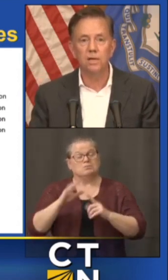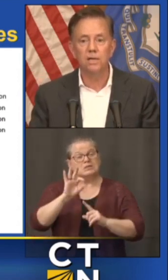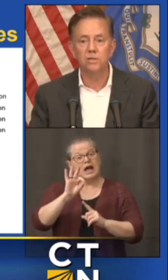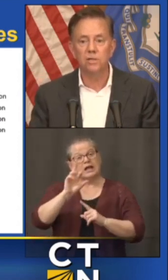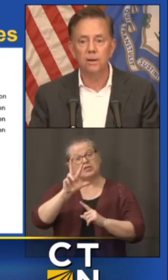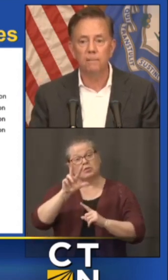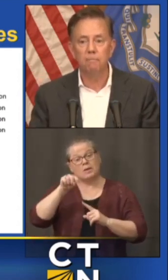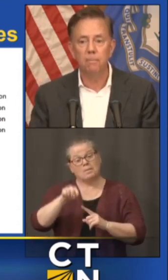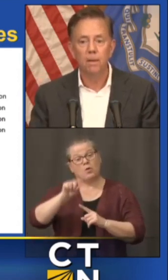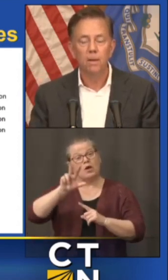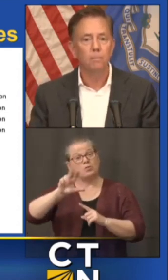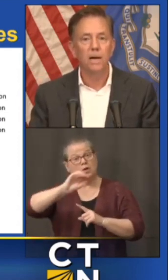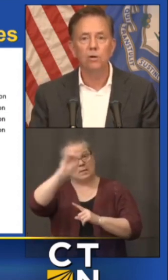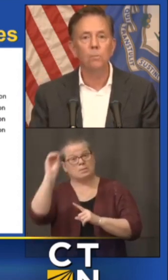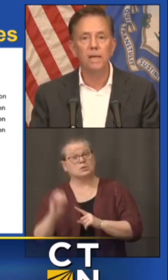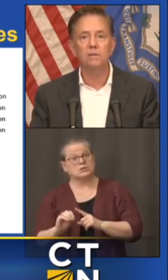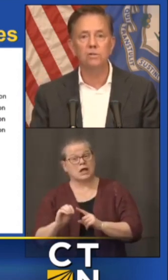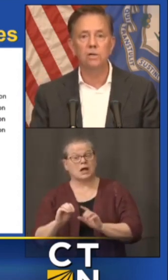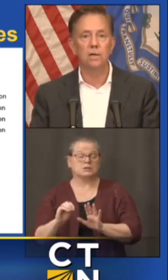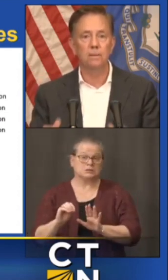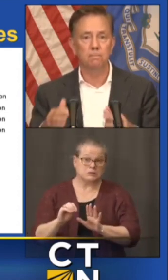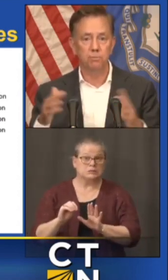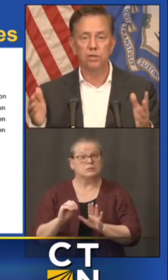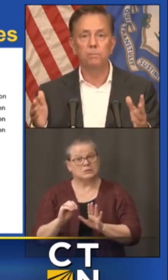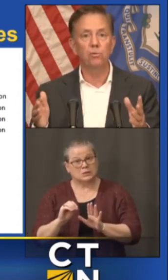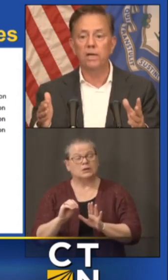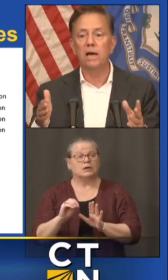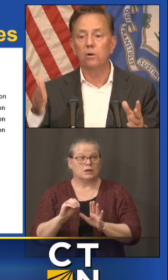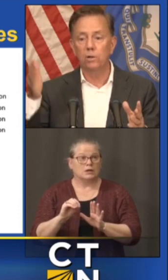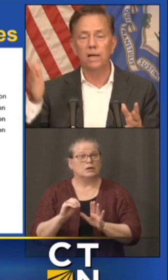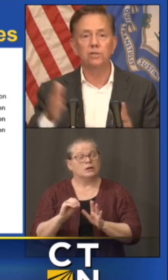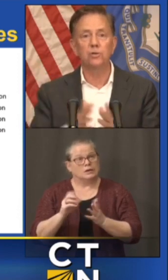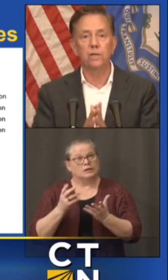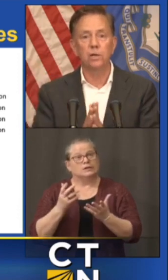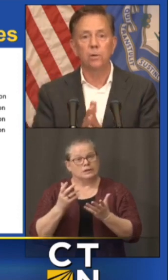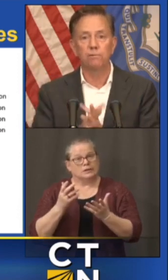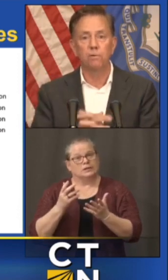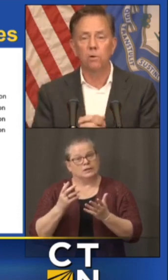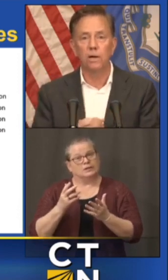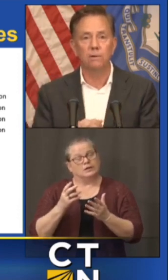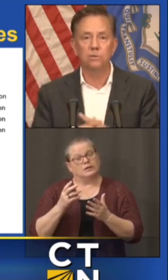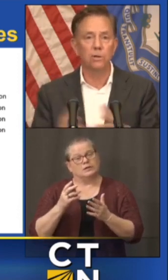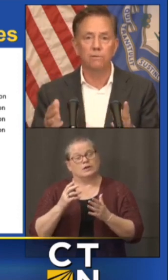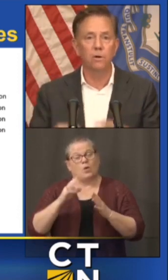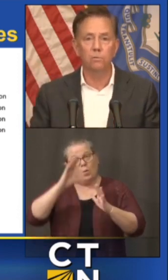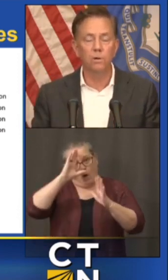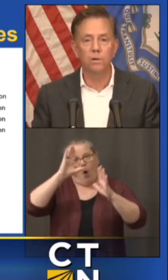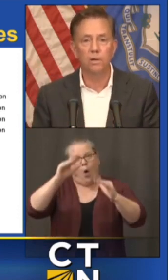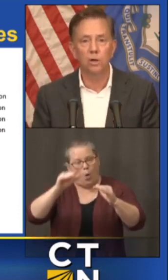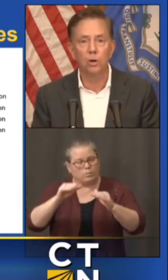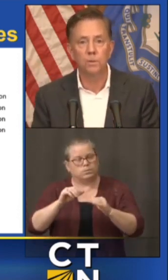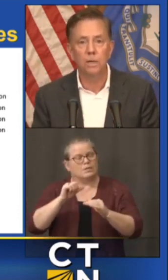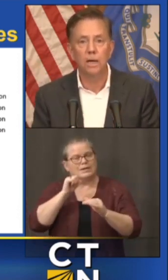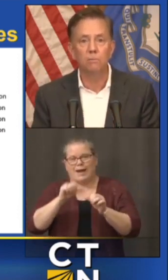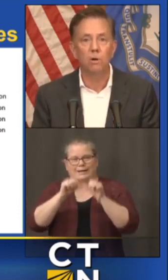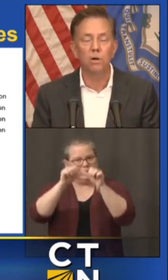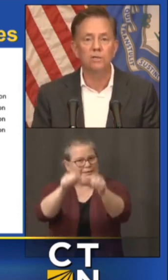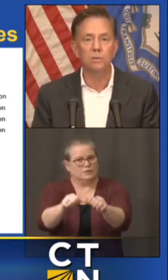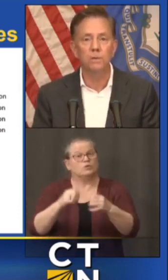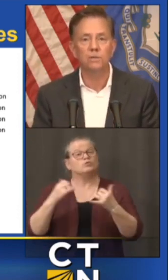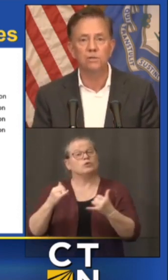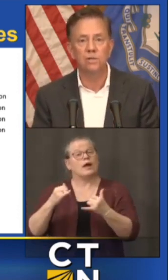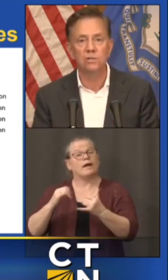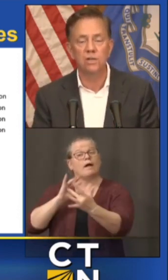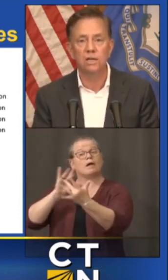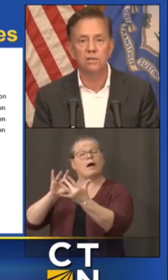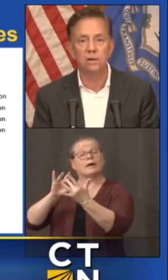percent is um by no means um something you can count on that trend going forward i was on the phone with europe today regarding